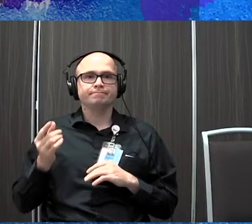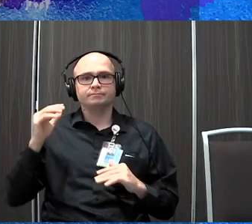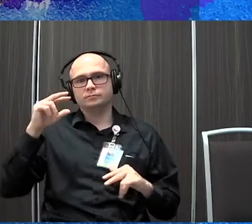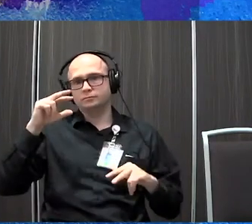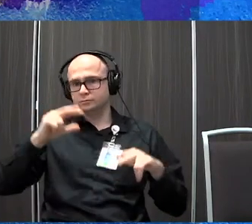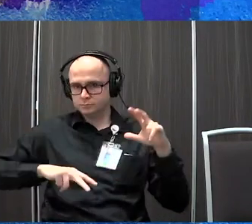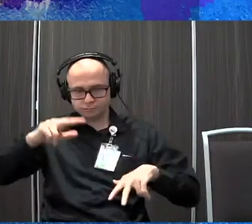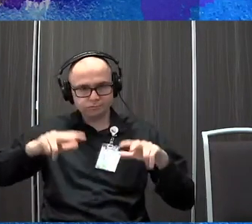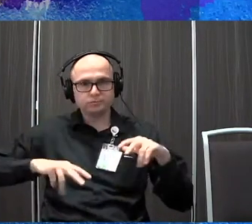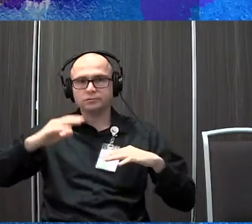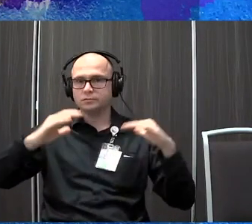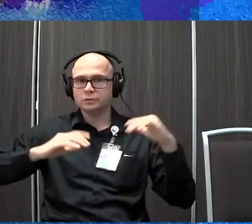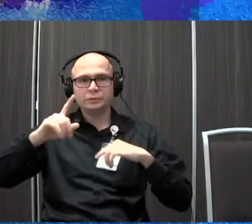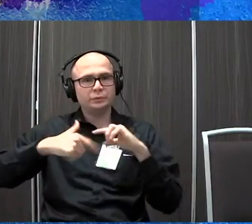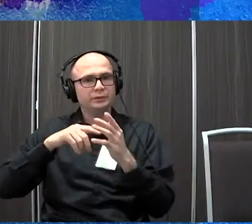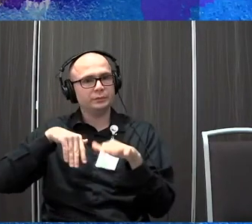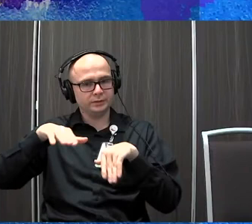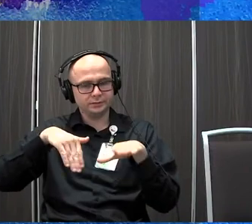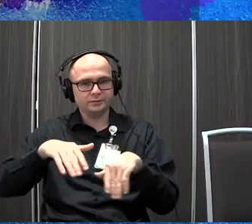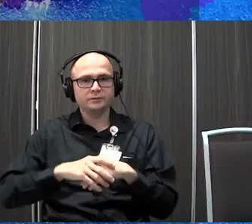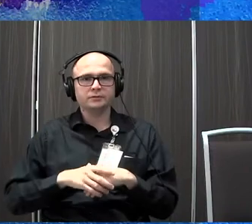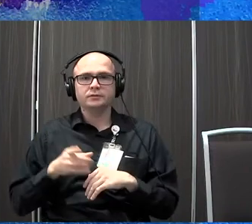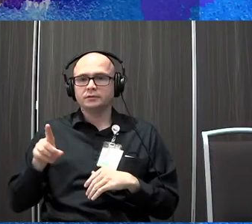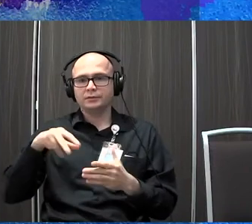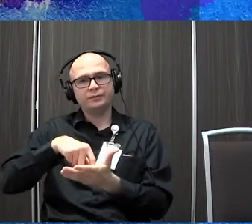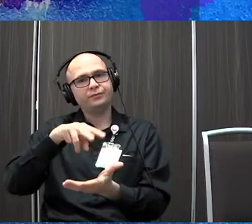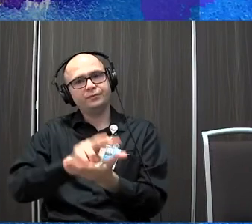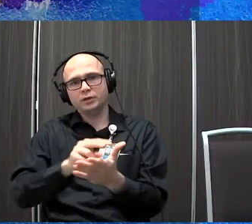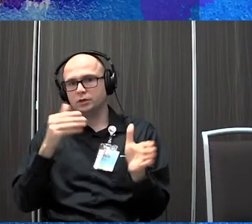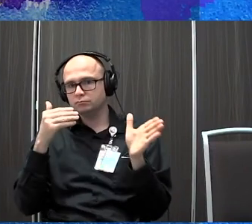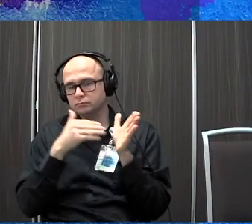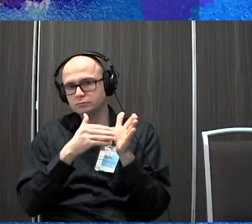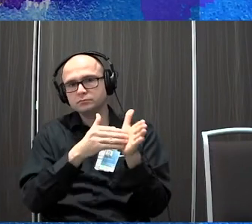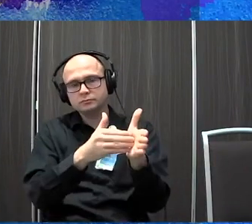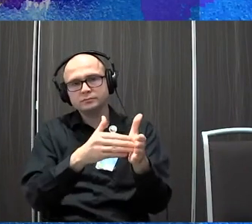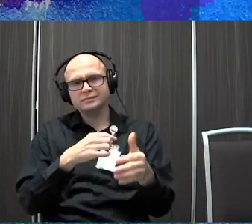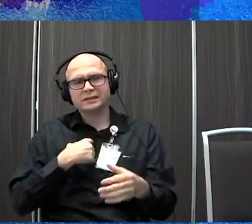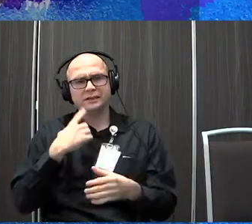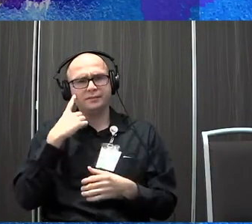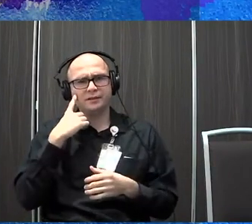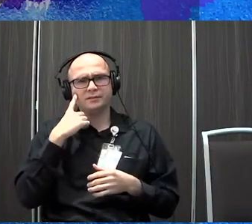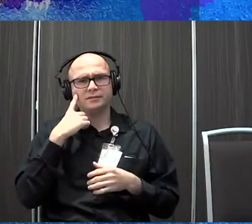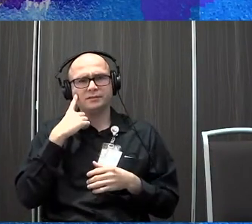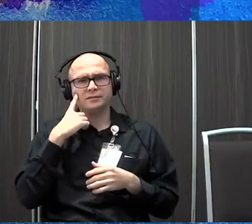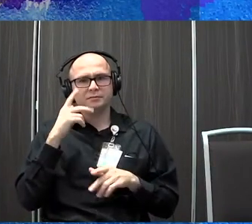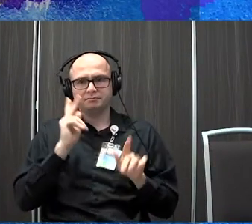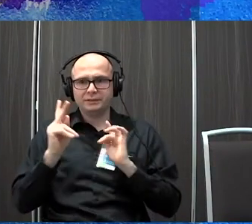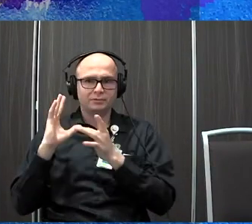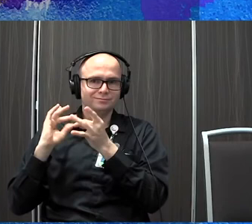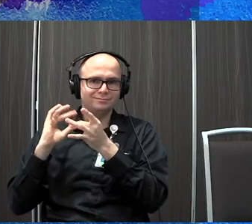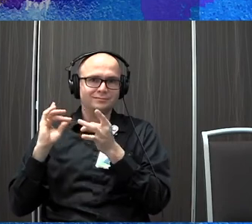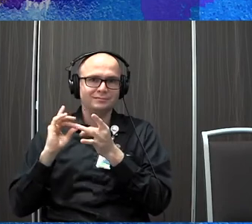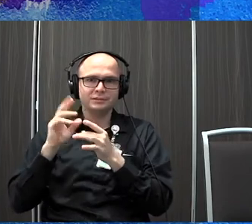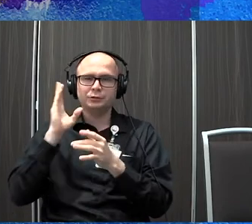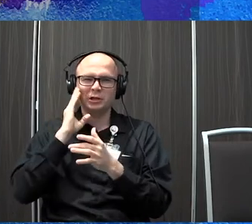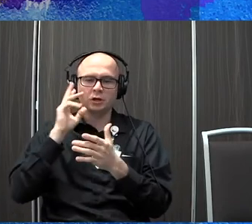unstable. I think even when he started walking, um, he fell frequently, like, um, I think everybody has said kind of that